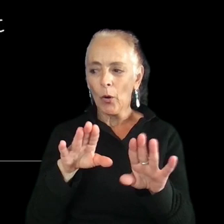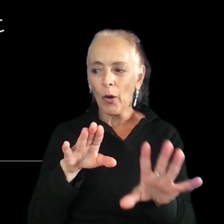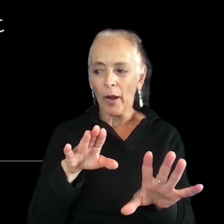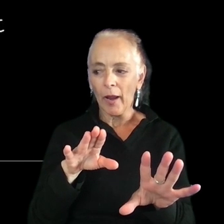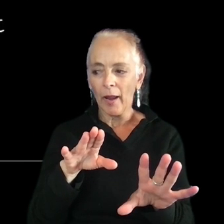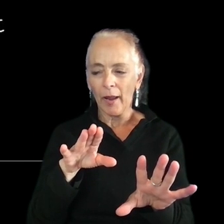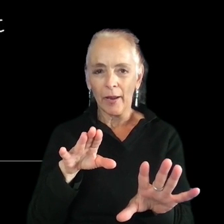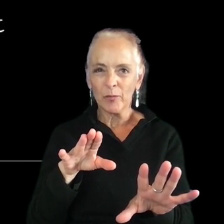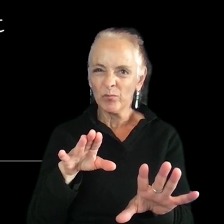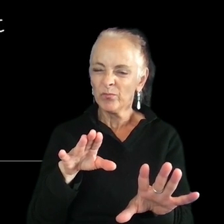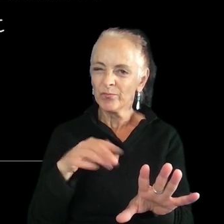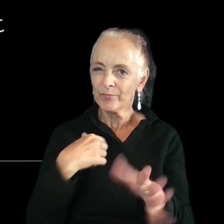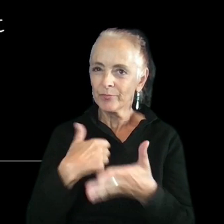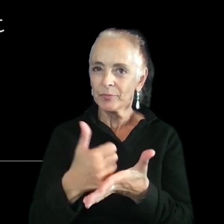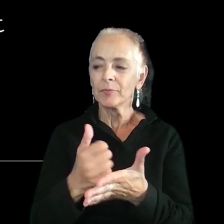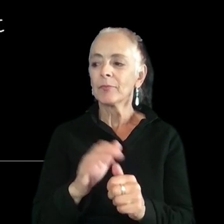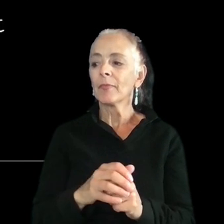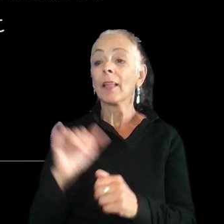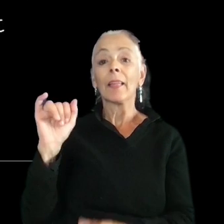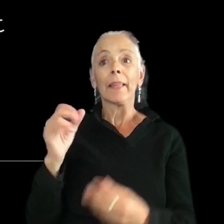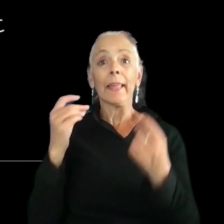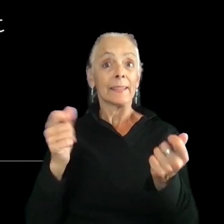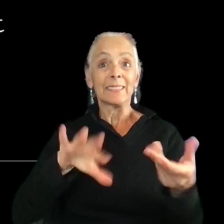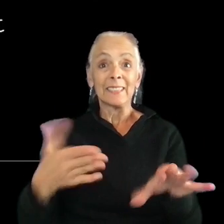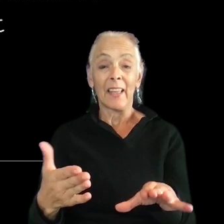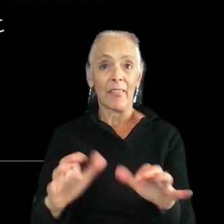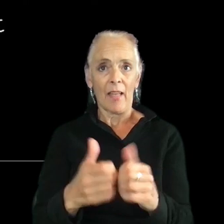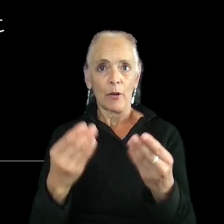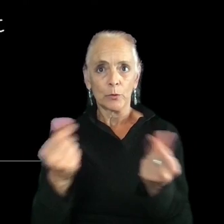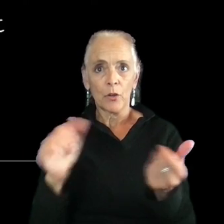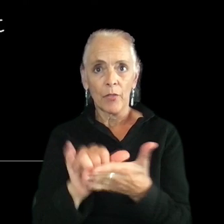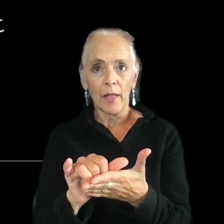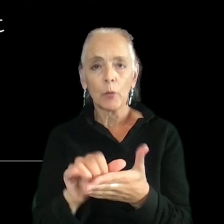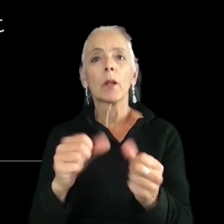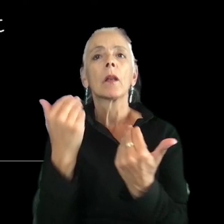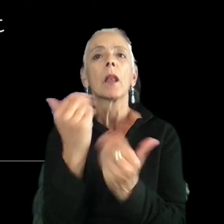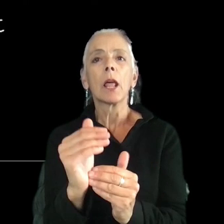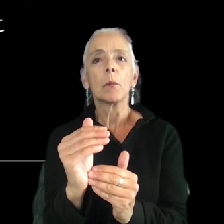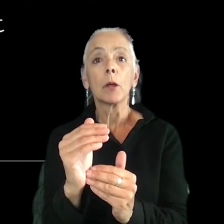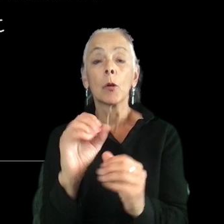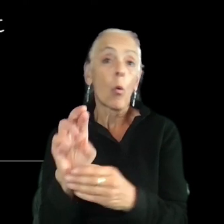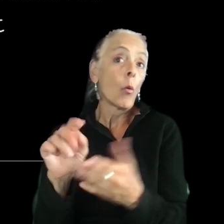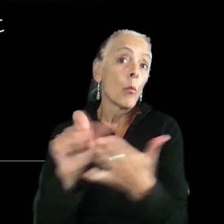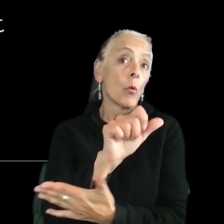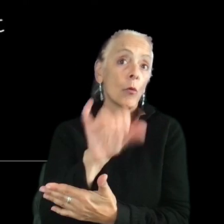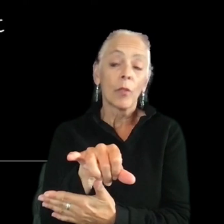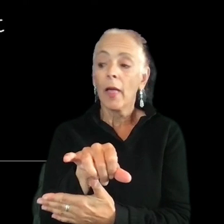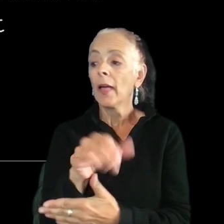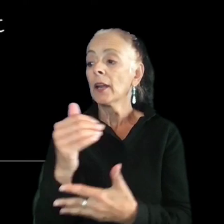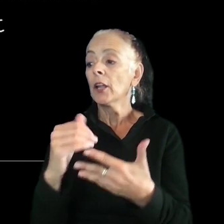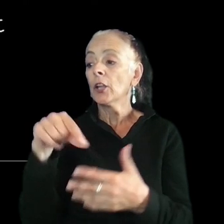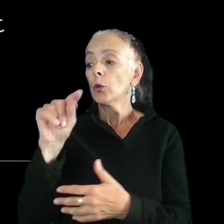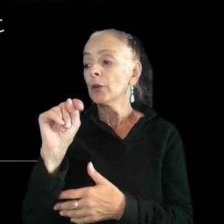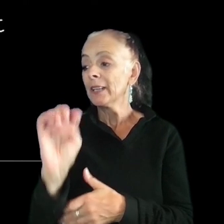What do we do first about Insta-Death? Well, we can limit or even remove it. QTEs, make them